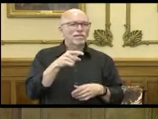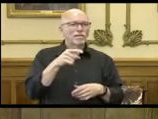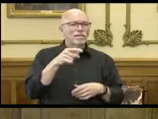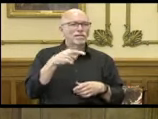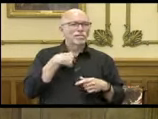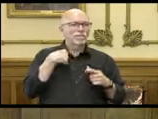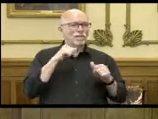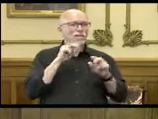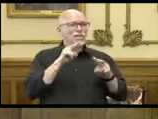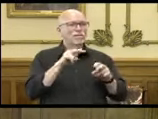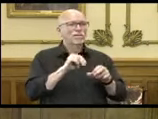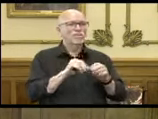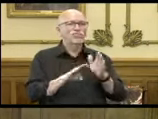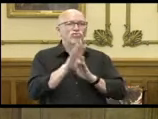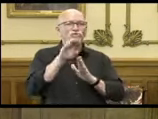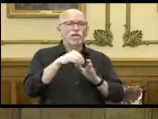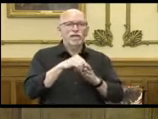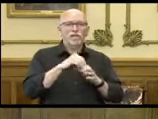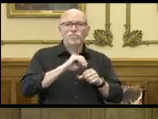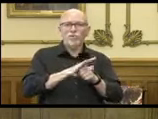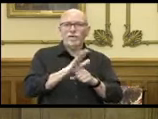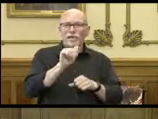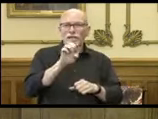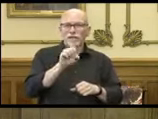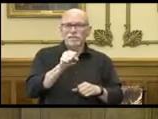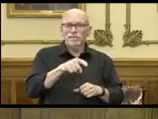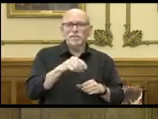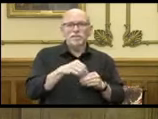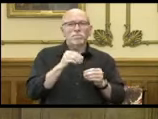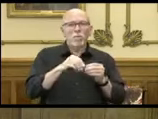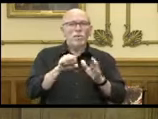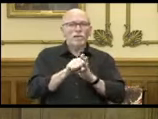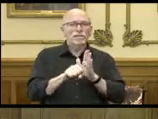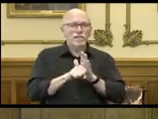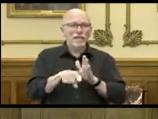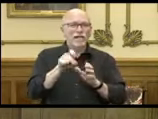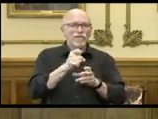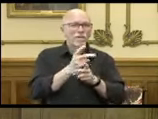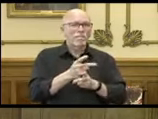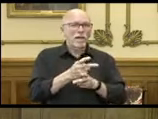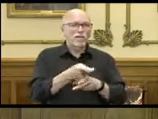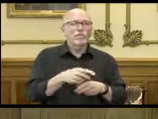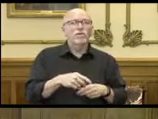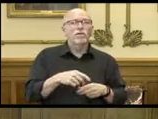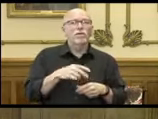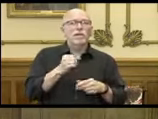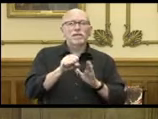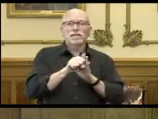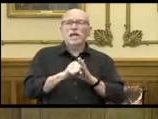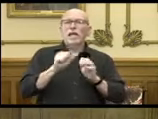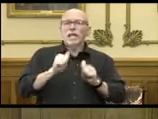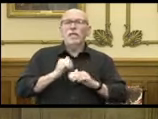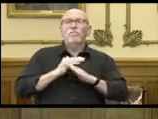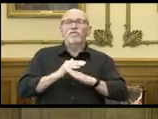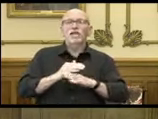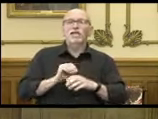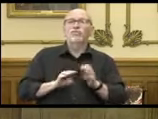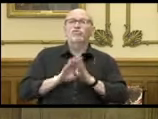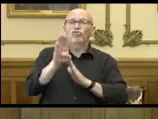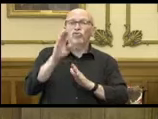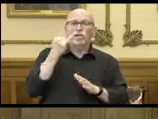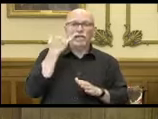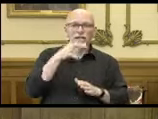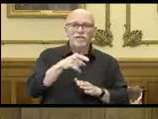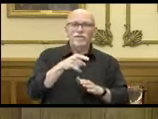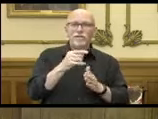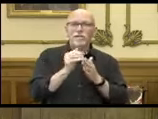surge in coronavirus cases and warned states to be really careful. But he added that states can prevent surges if the guidelines were